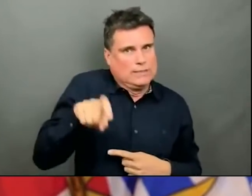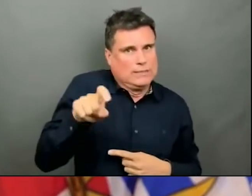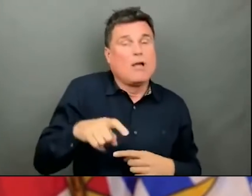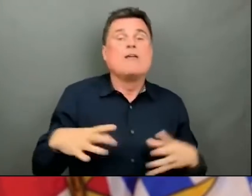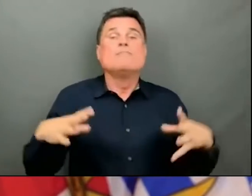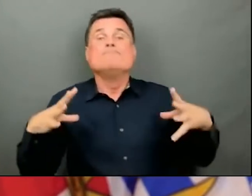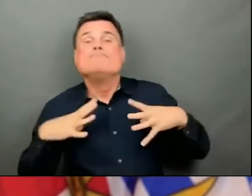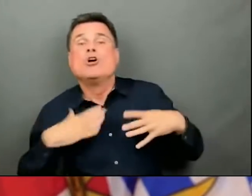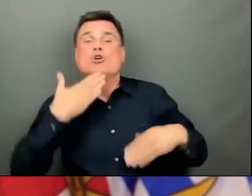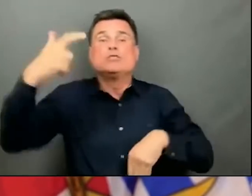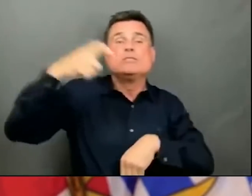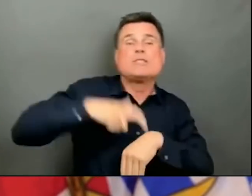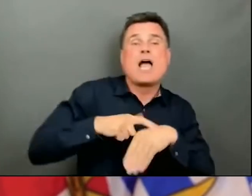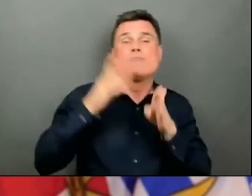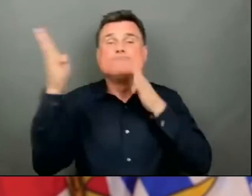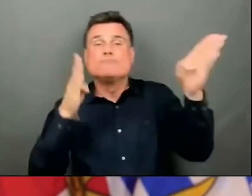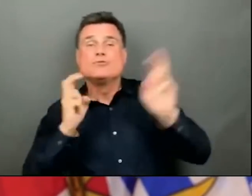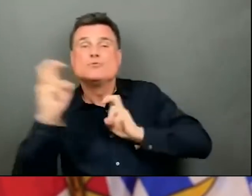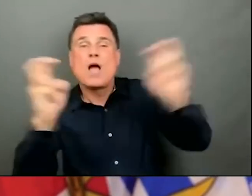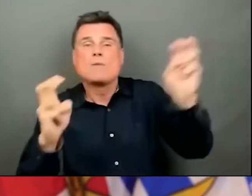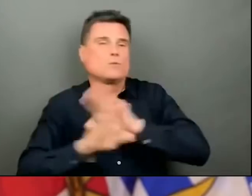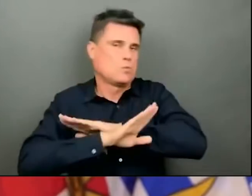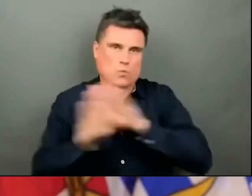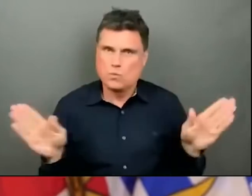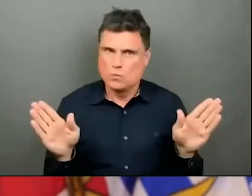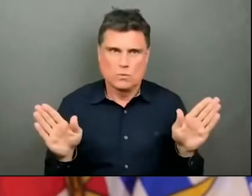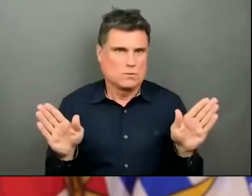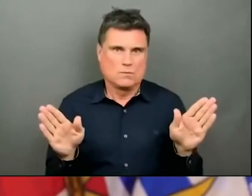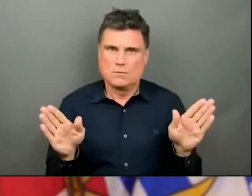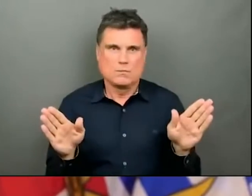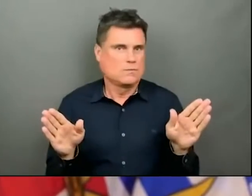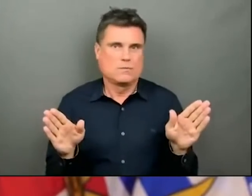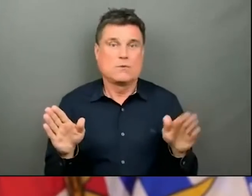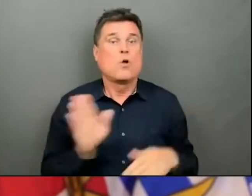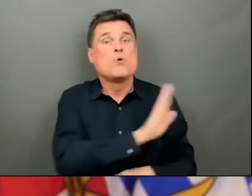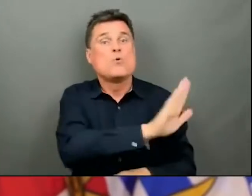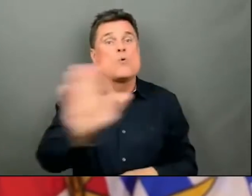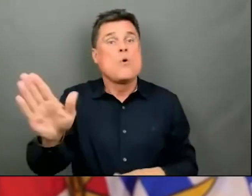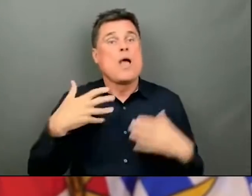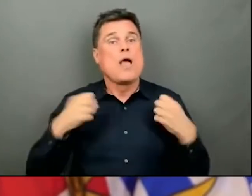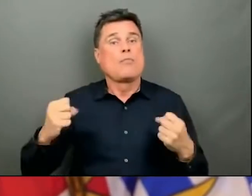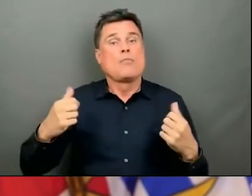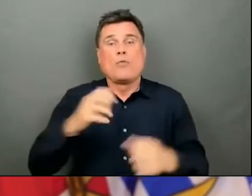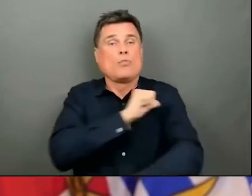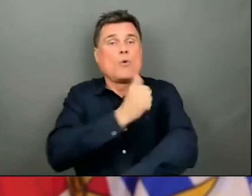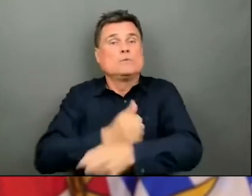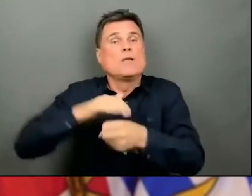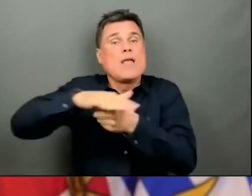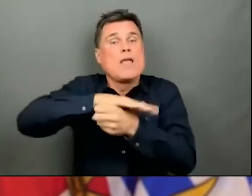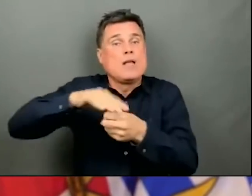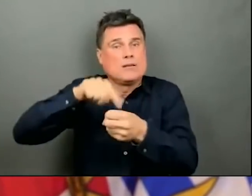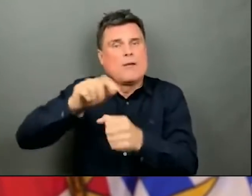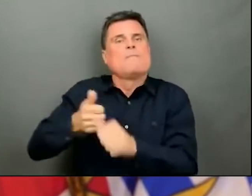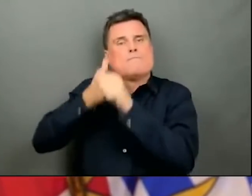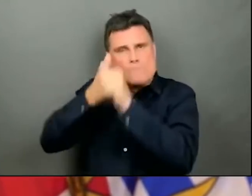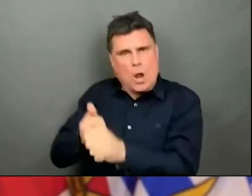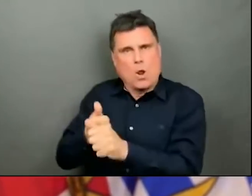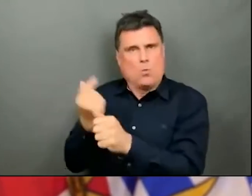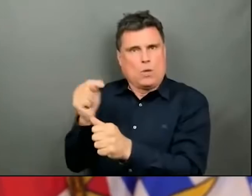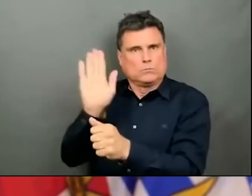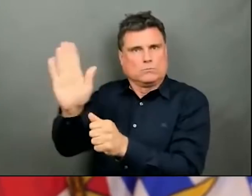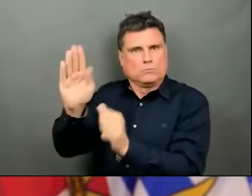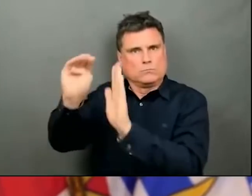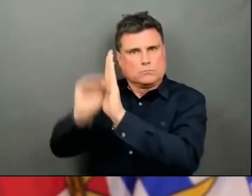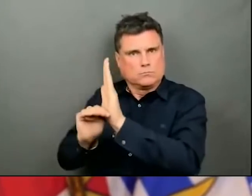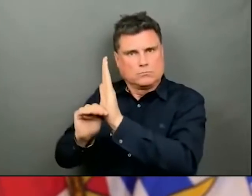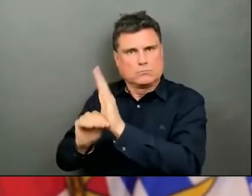travel outside your health authority. Avoid indoor gatherings. Outdoor gatherings are special still risky, but they are